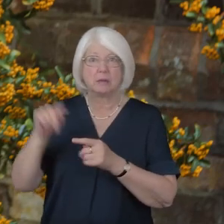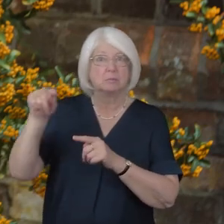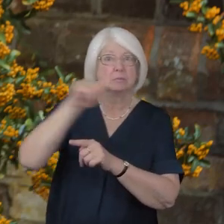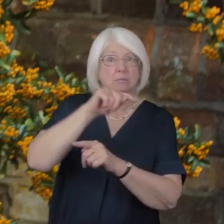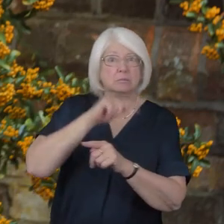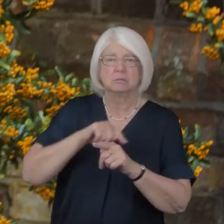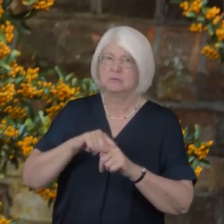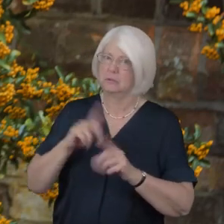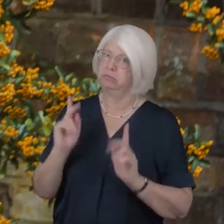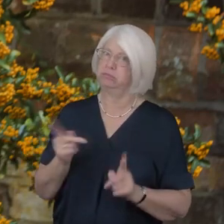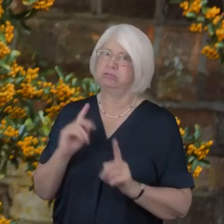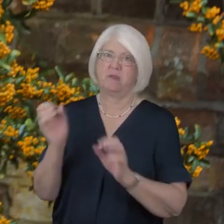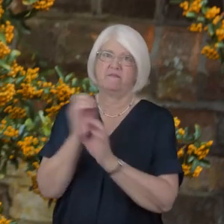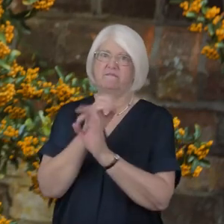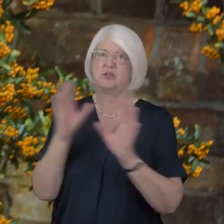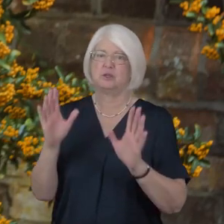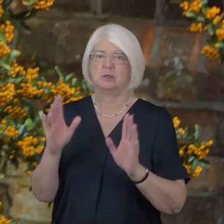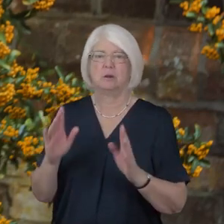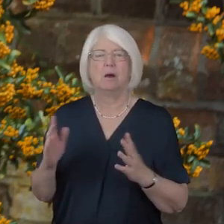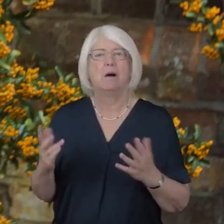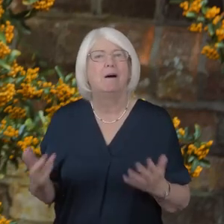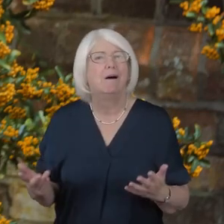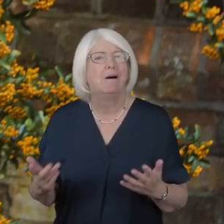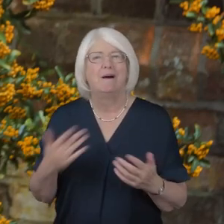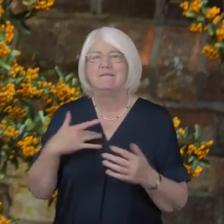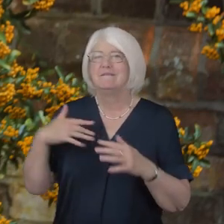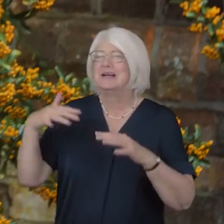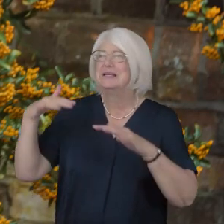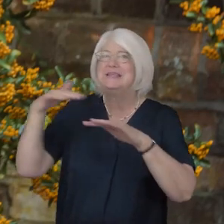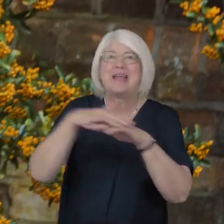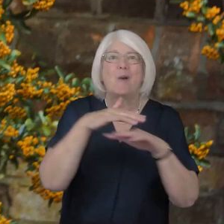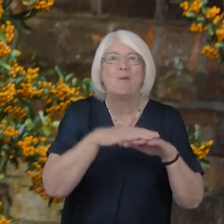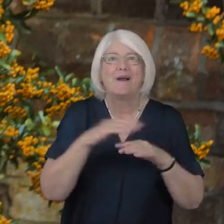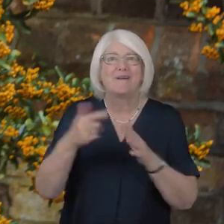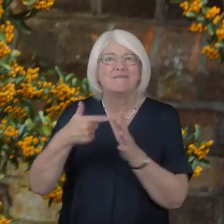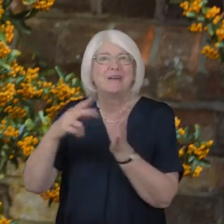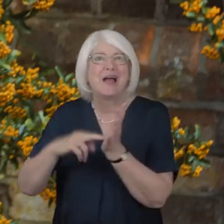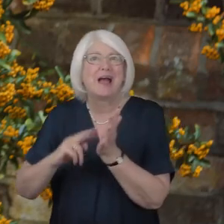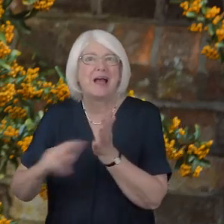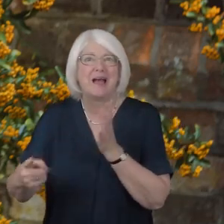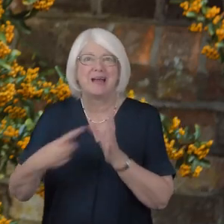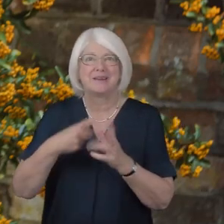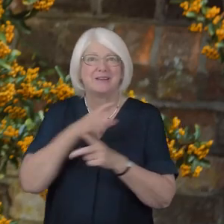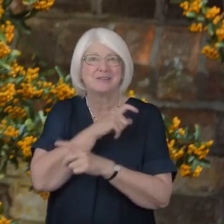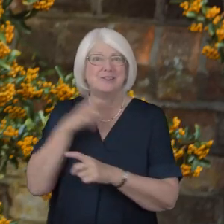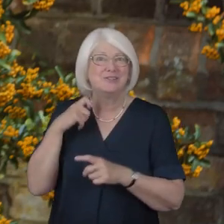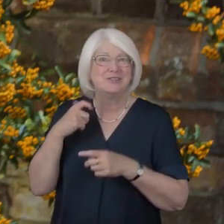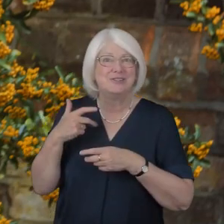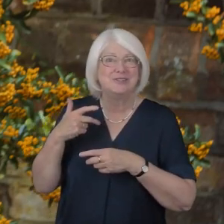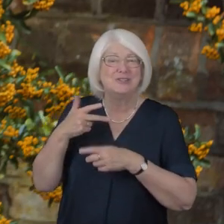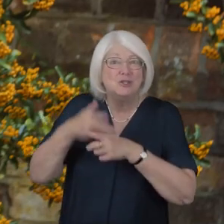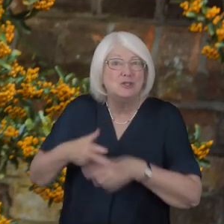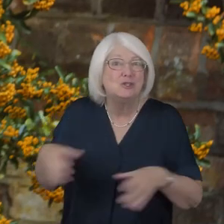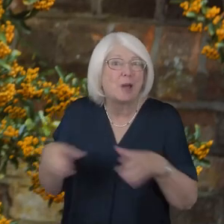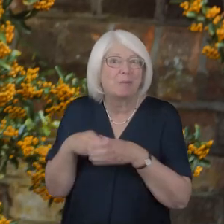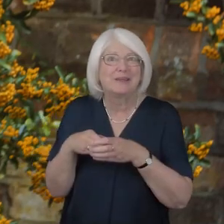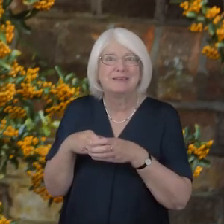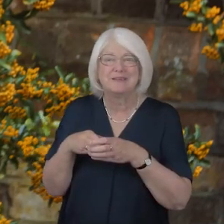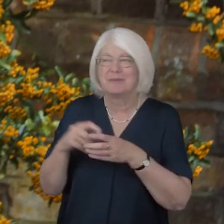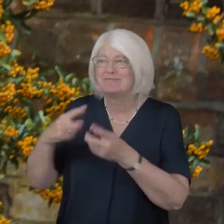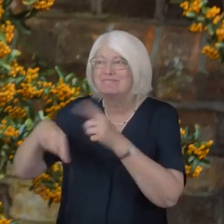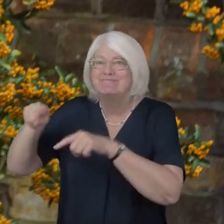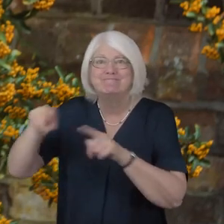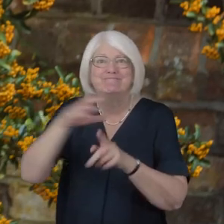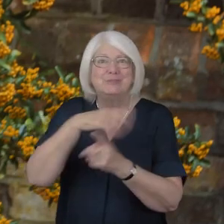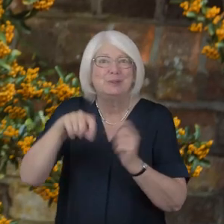vision oh to have a network of Anna chaplains across all the different communities who can